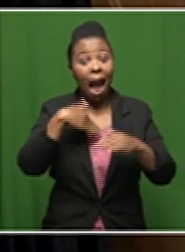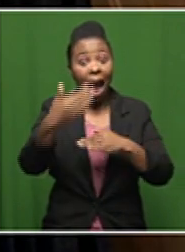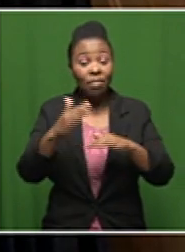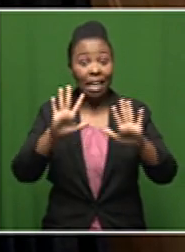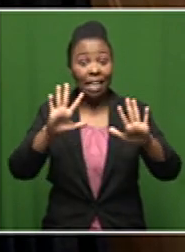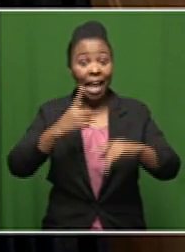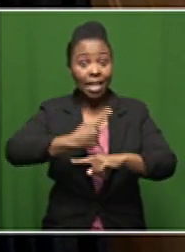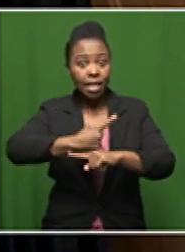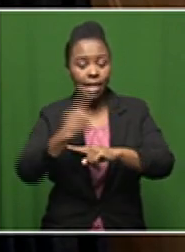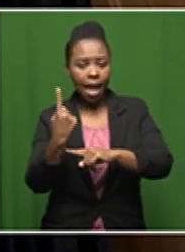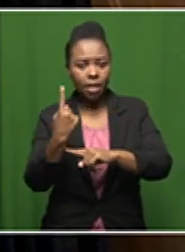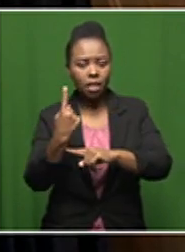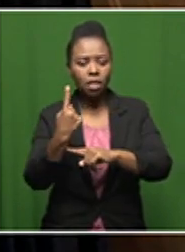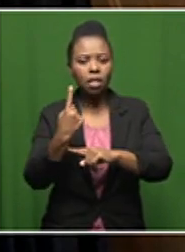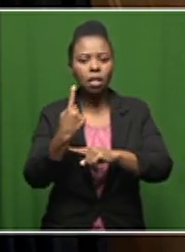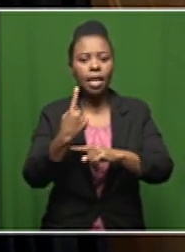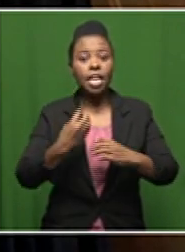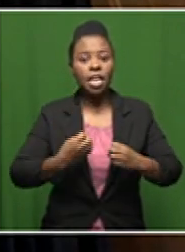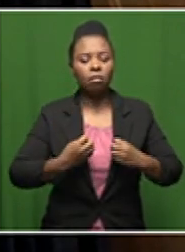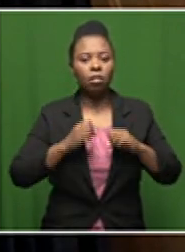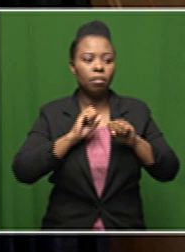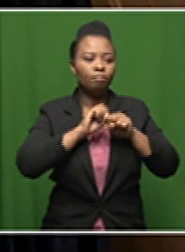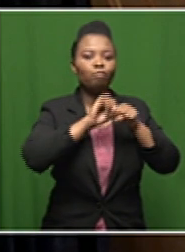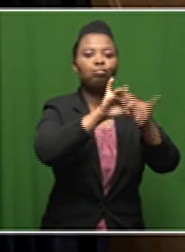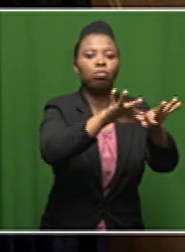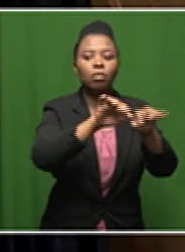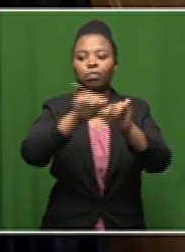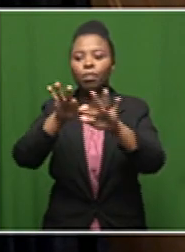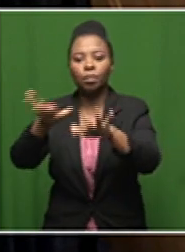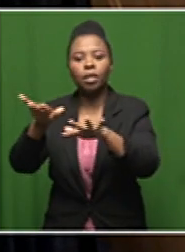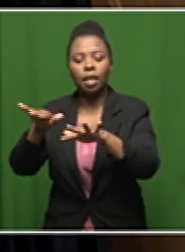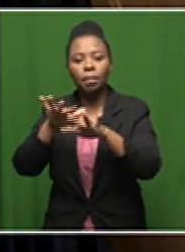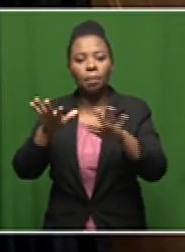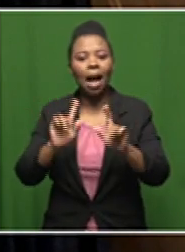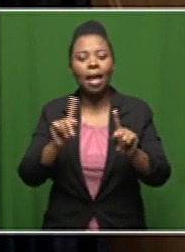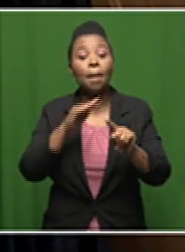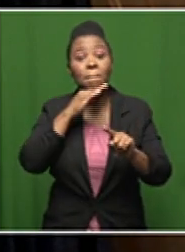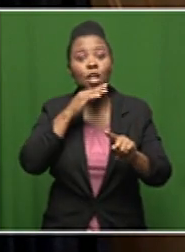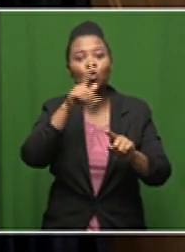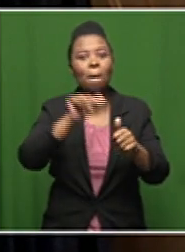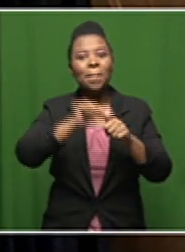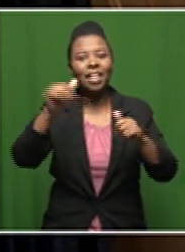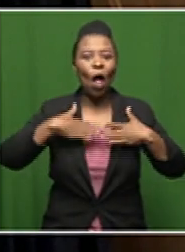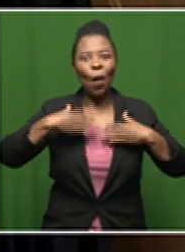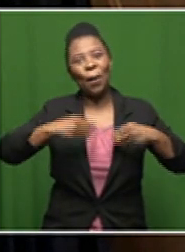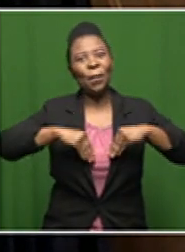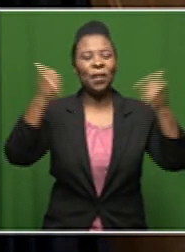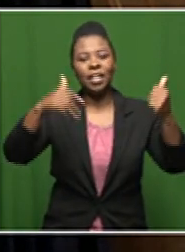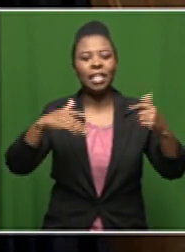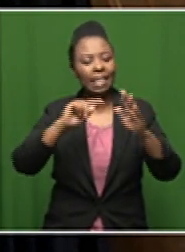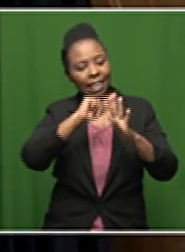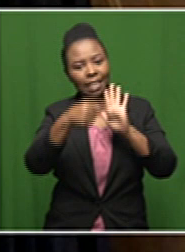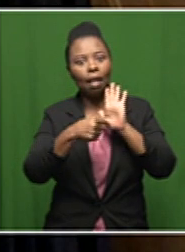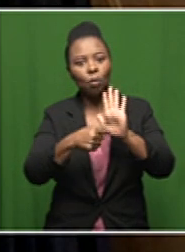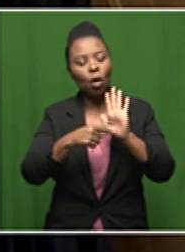the person will no longer be infectious cannot pass it on but that doesn't mean that you are better it doesn't mean that the symptoms are